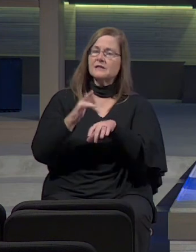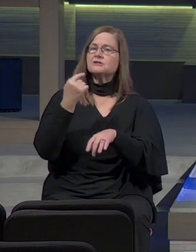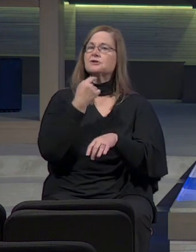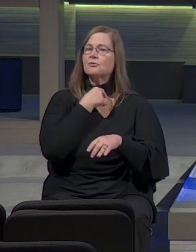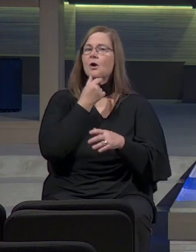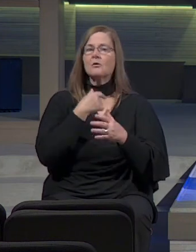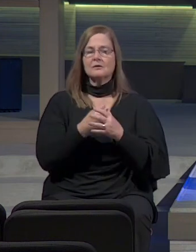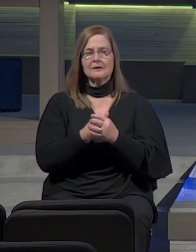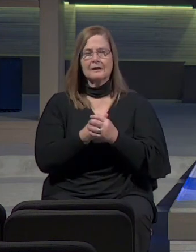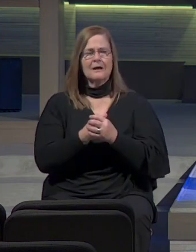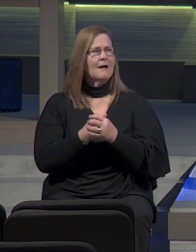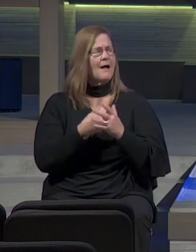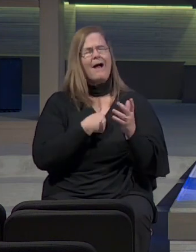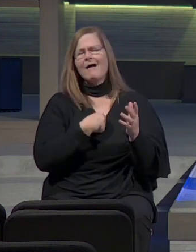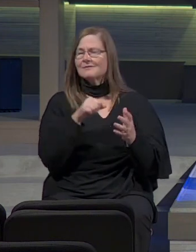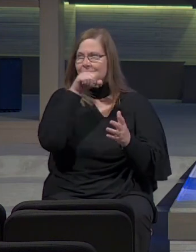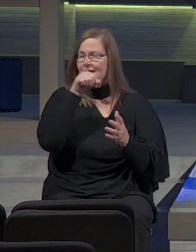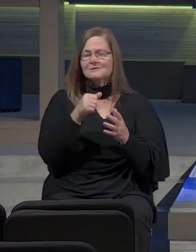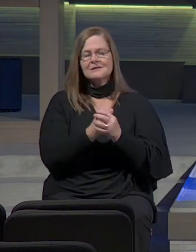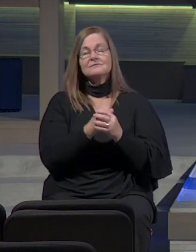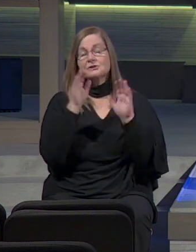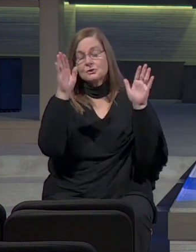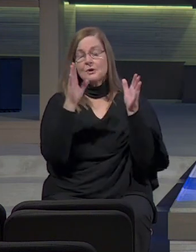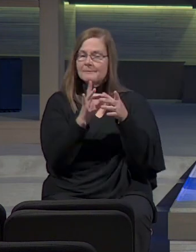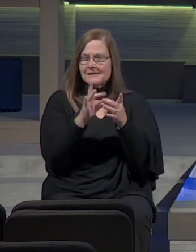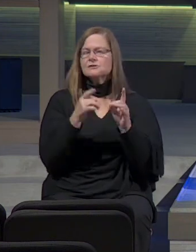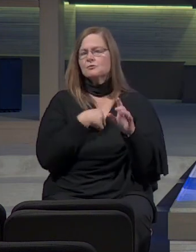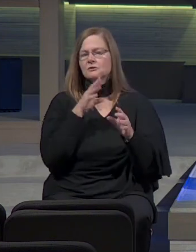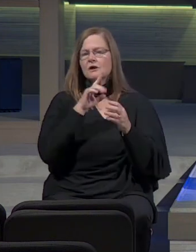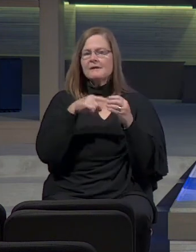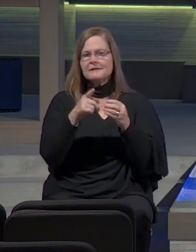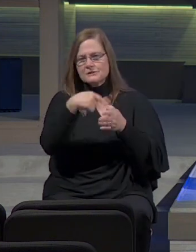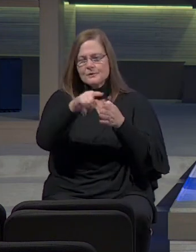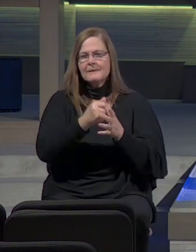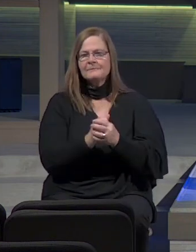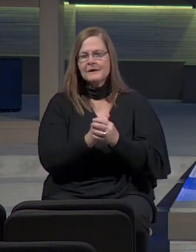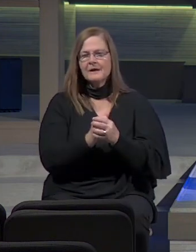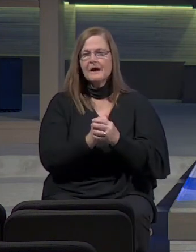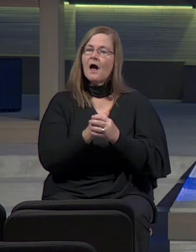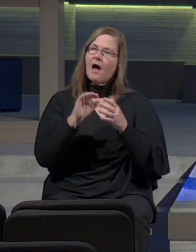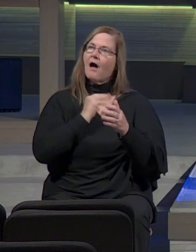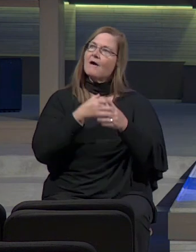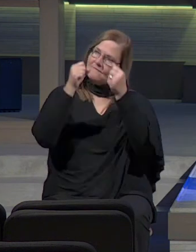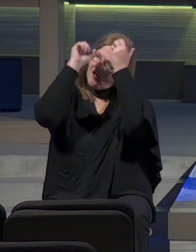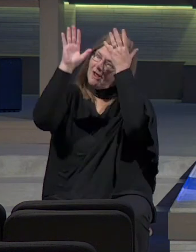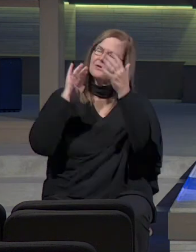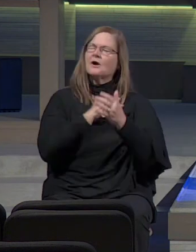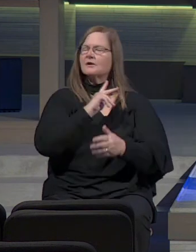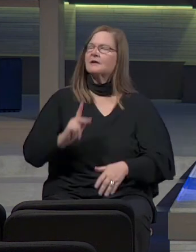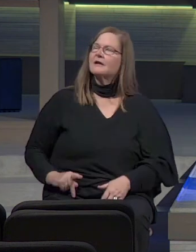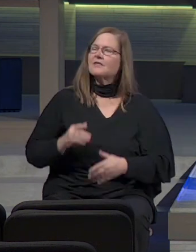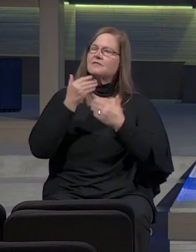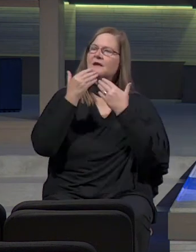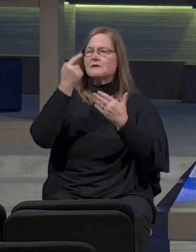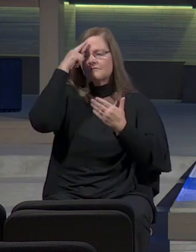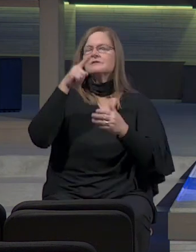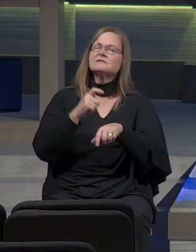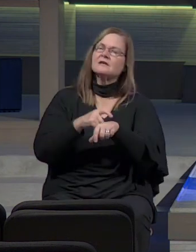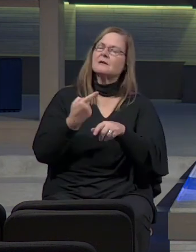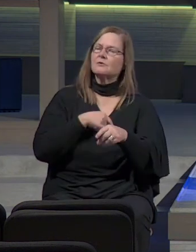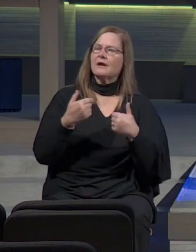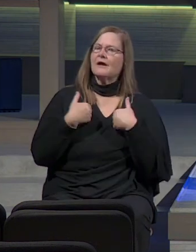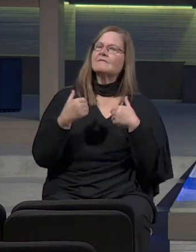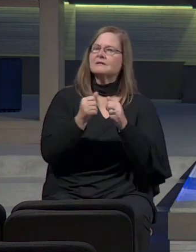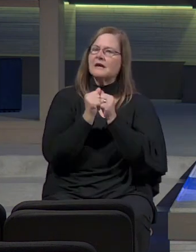guy's dramatic. I love it. It's just a great passage. We'll get there next week. In the meantime, our Father and our King, thank you so much for this time that we have together.